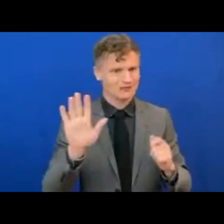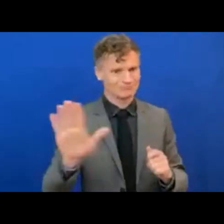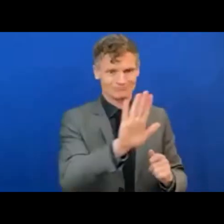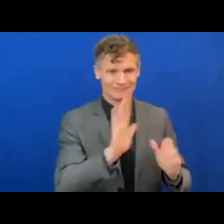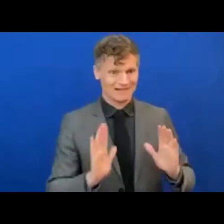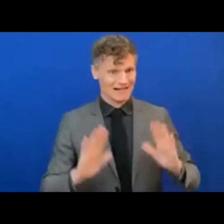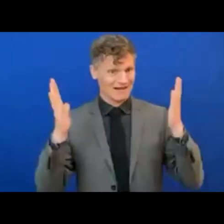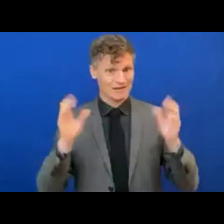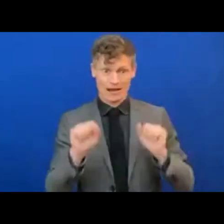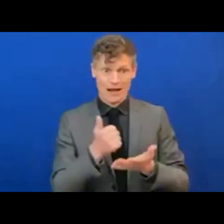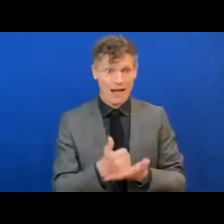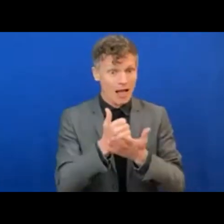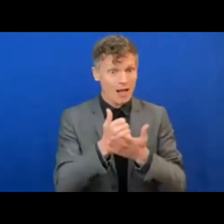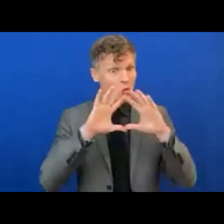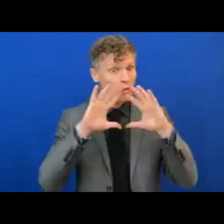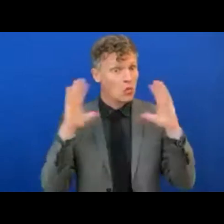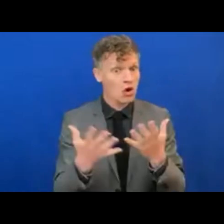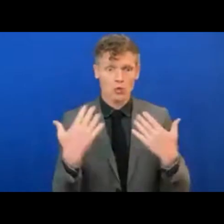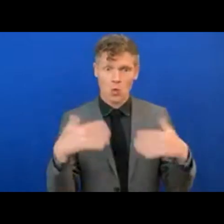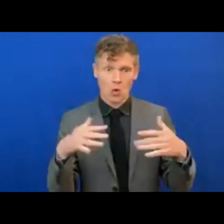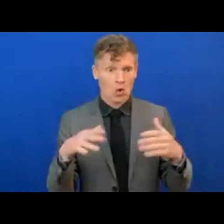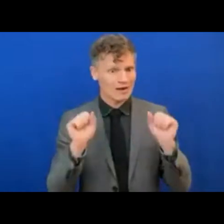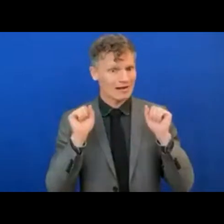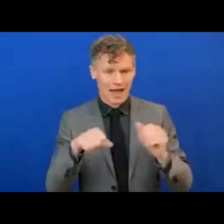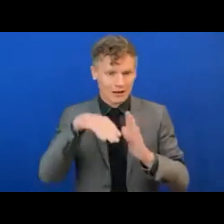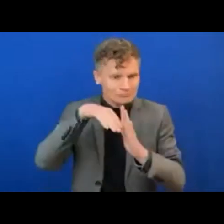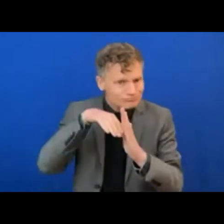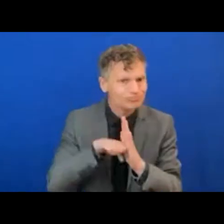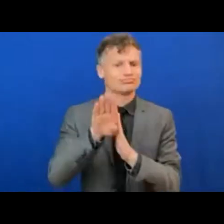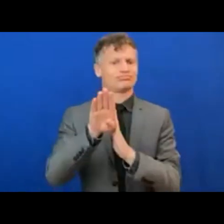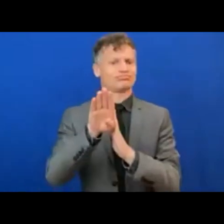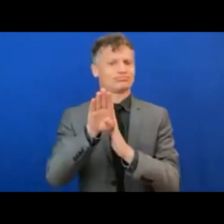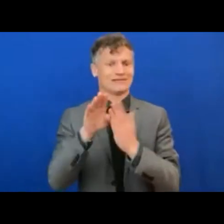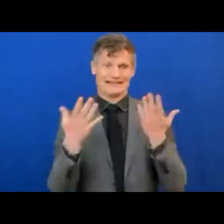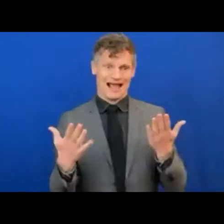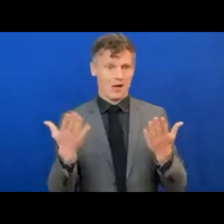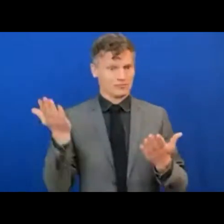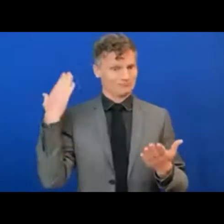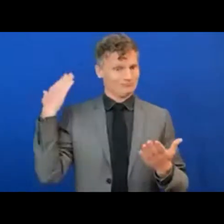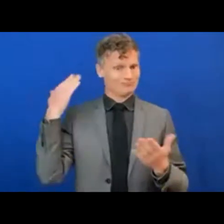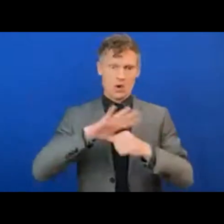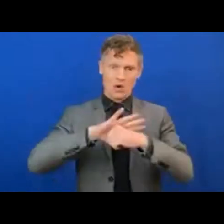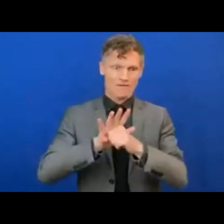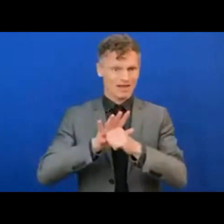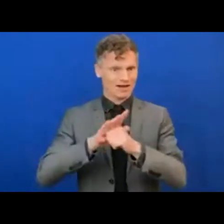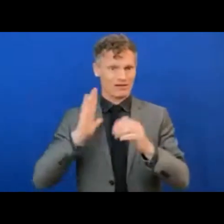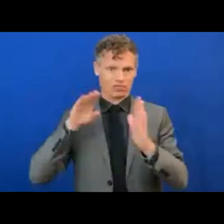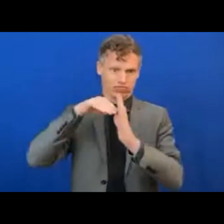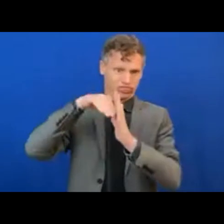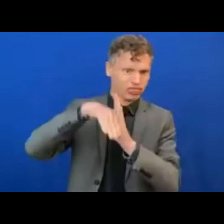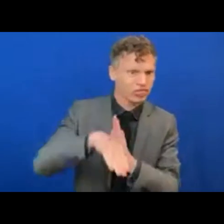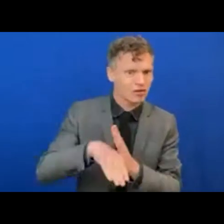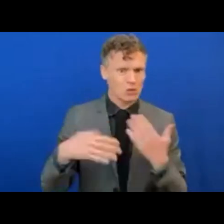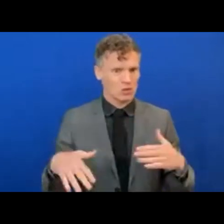for what has been lost due to the COVID-19 pandemic. However, the road to technological